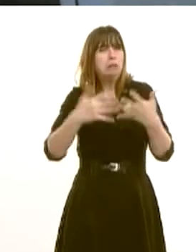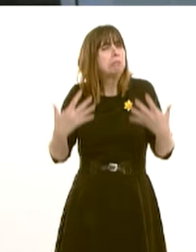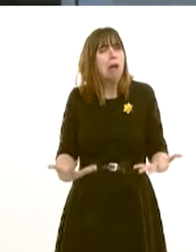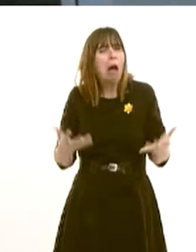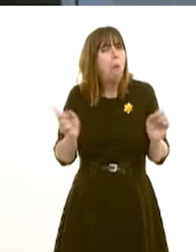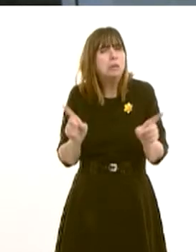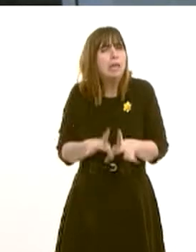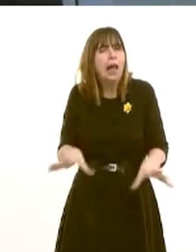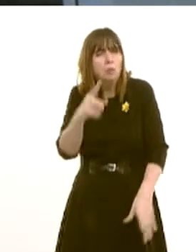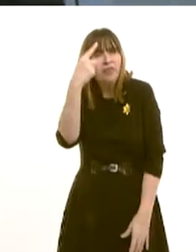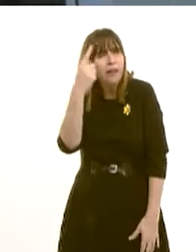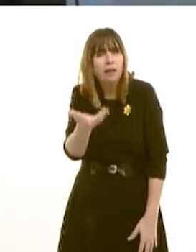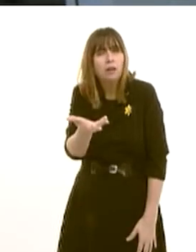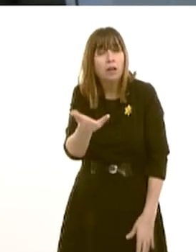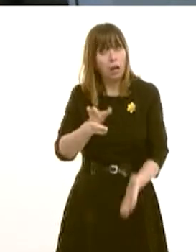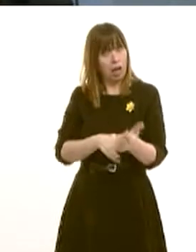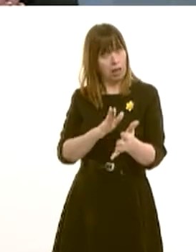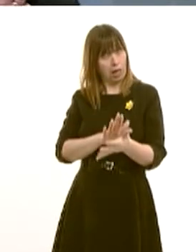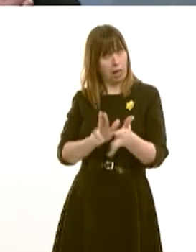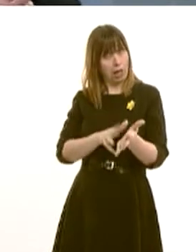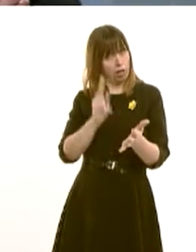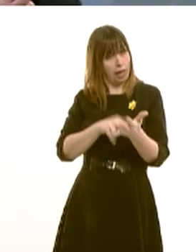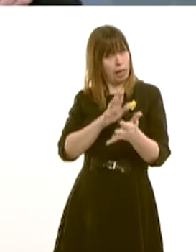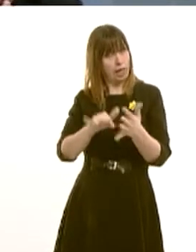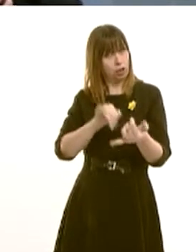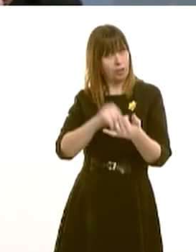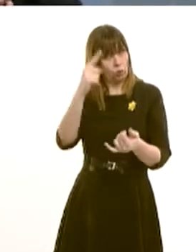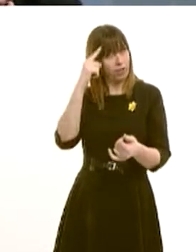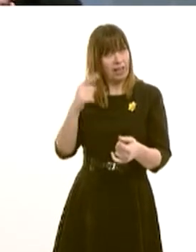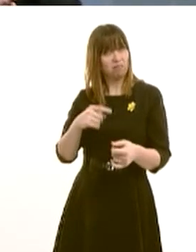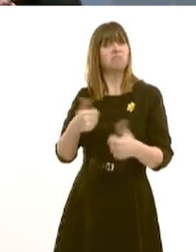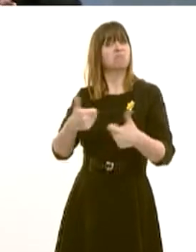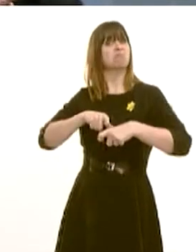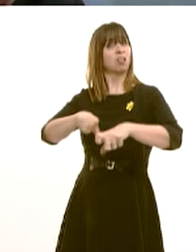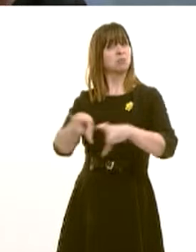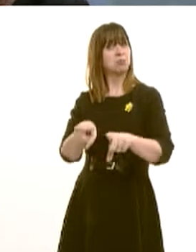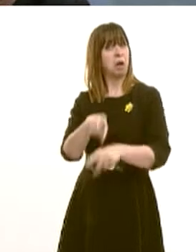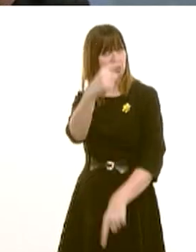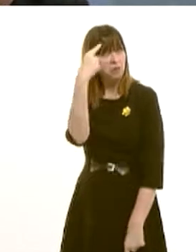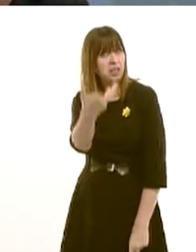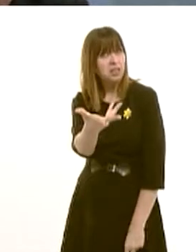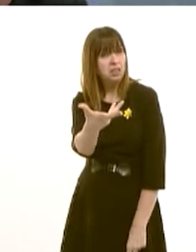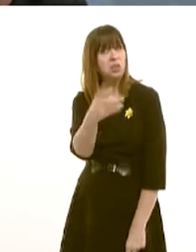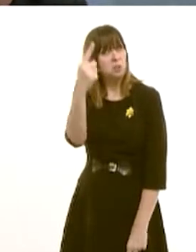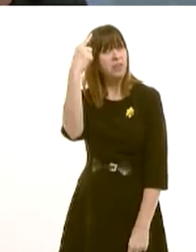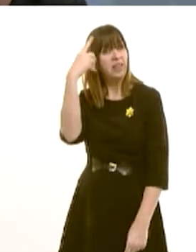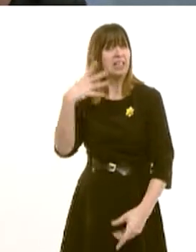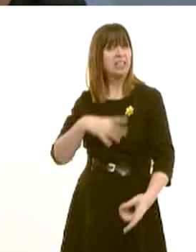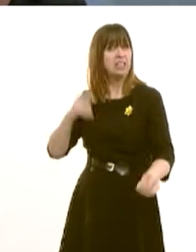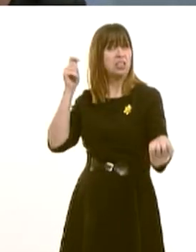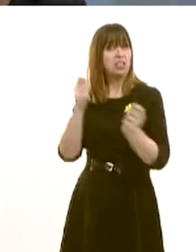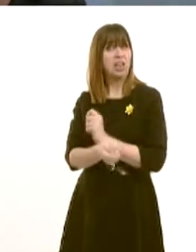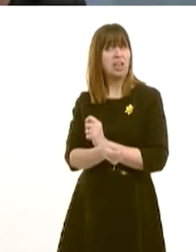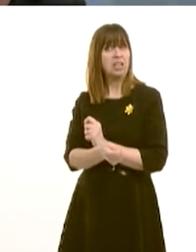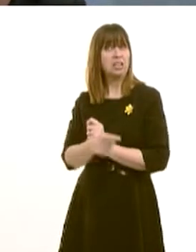moment, First Minister, that the NHS does not need complete reorganisation here in Wales that will be devastating to morale